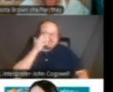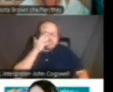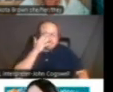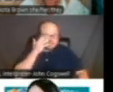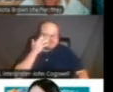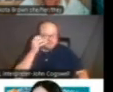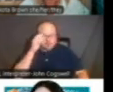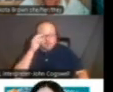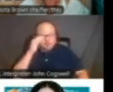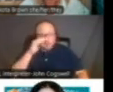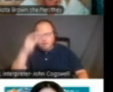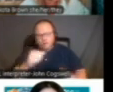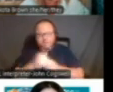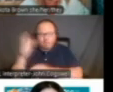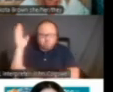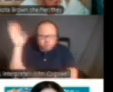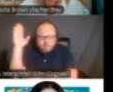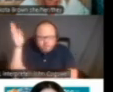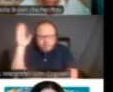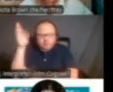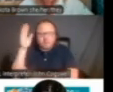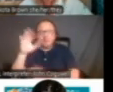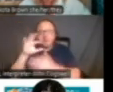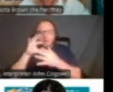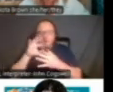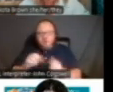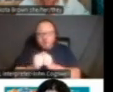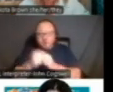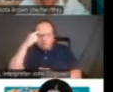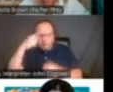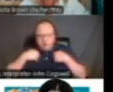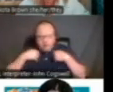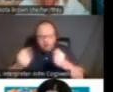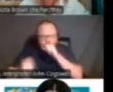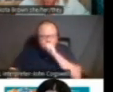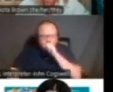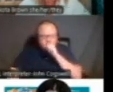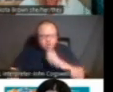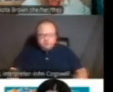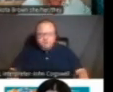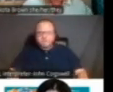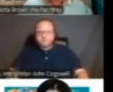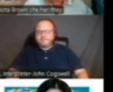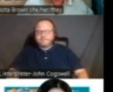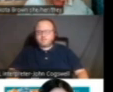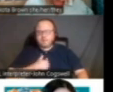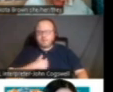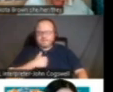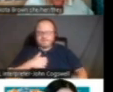with a presentation regarding mental wellness and staying,